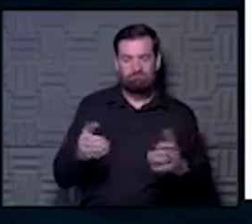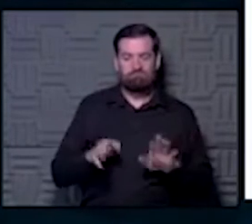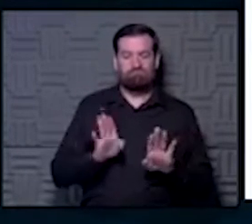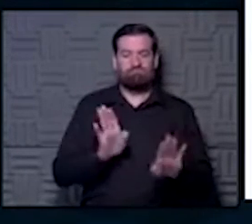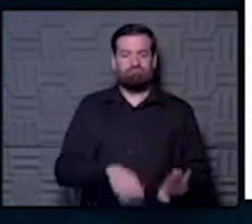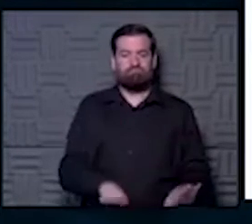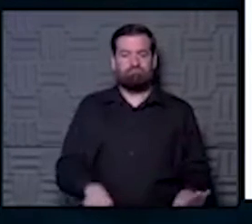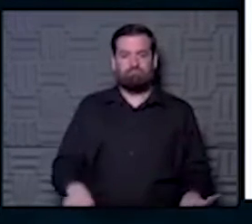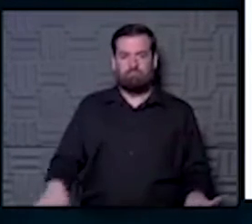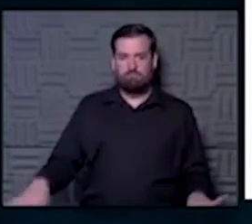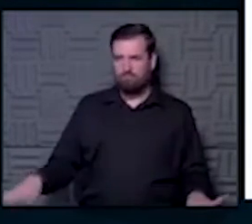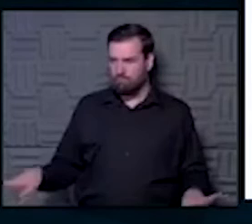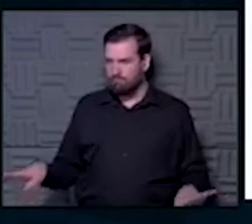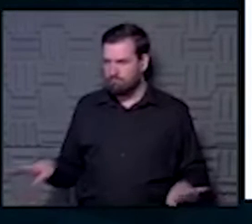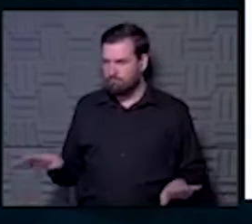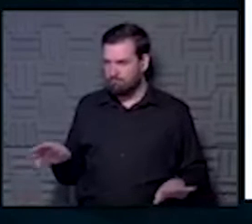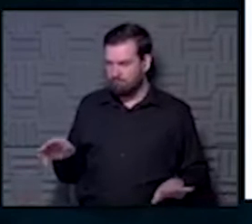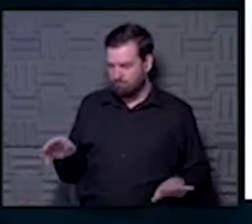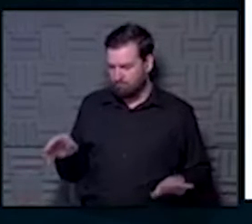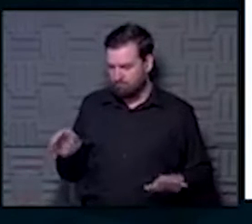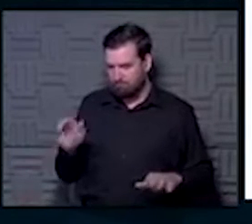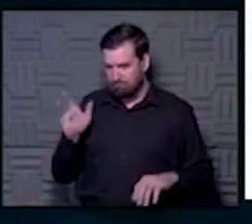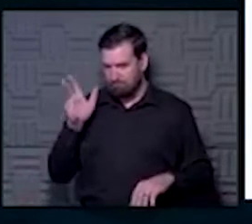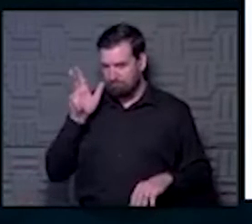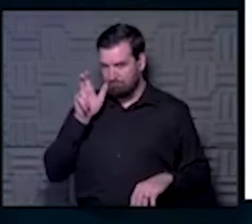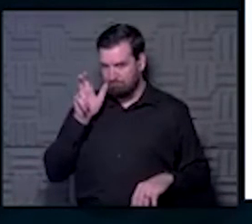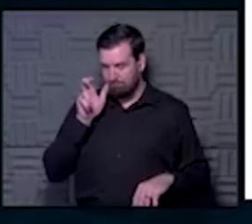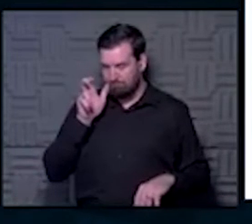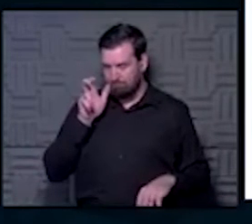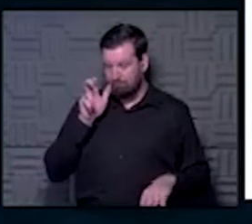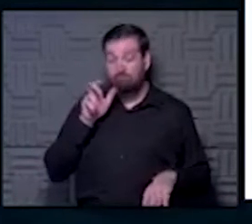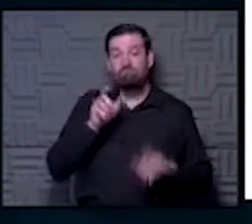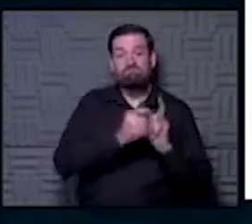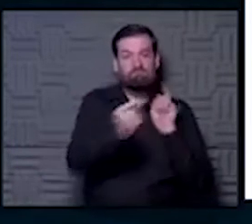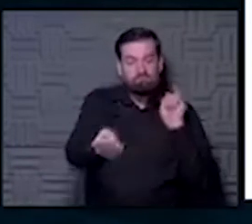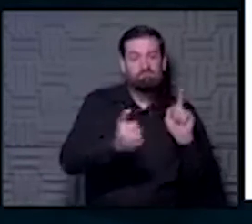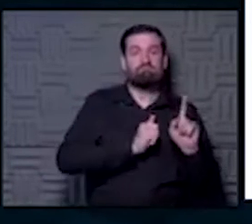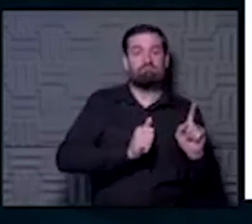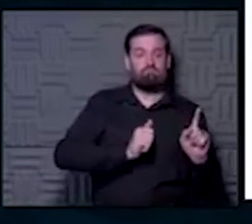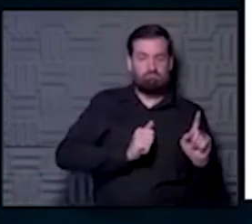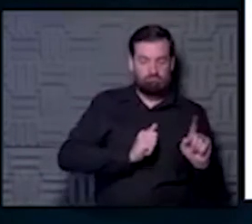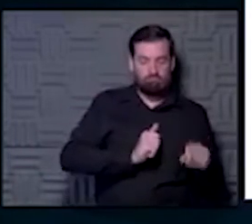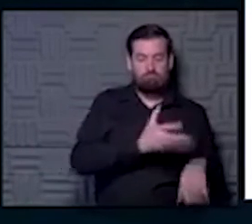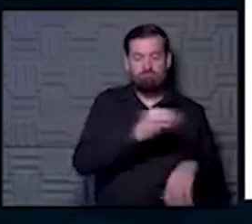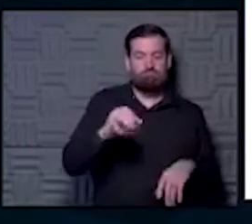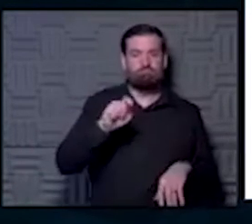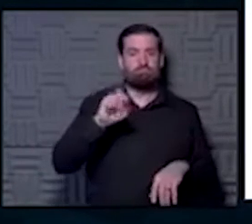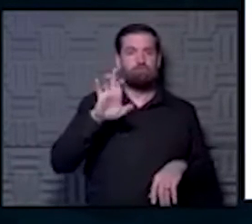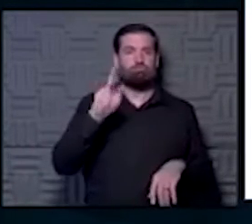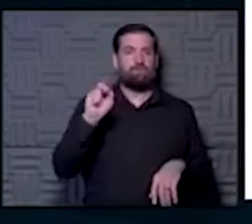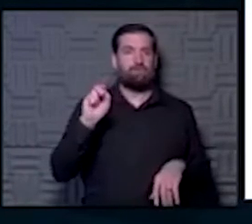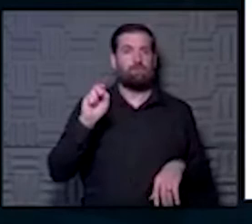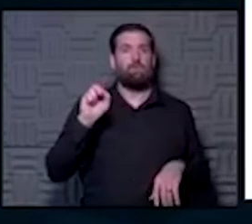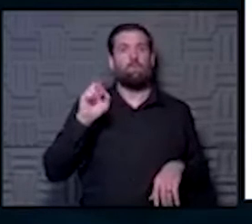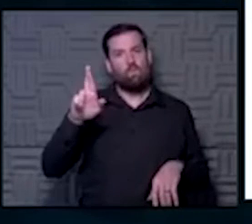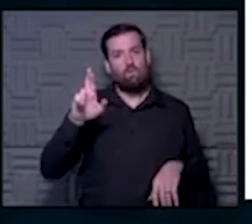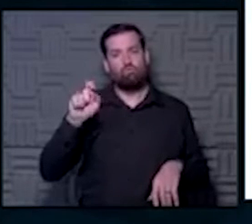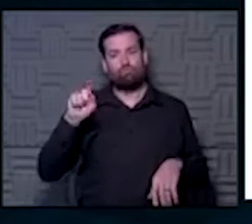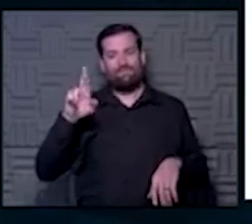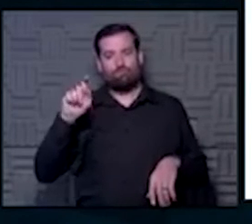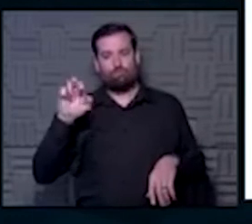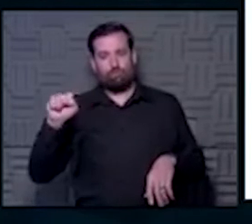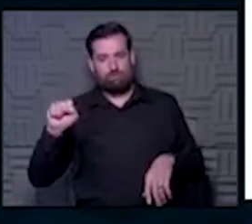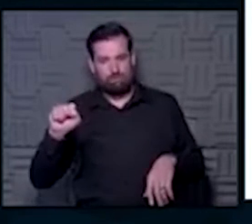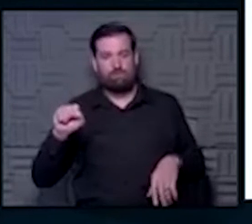person, grab it, taking that distance both between you and the trick or treaters and the people who are out and